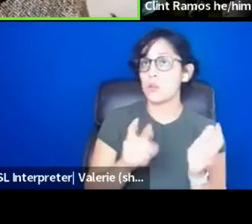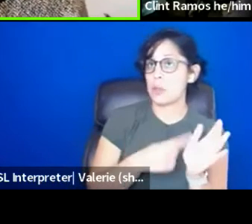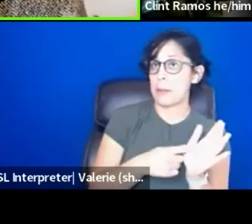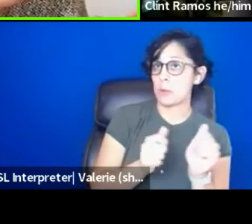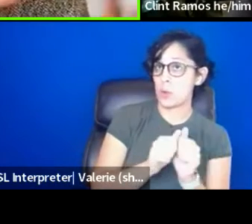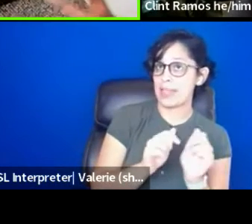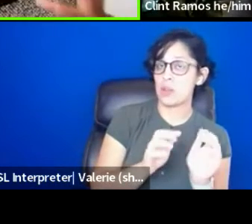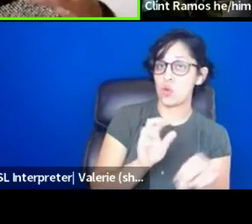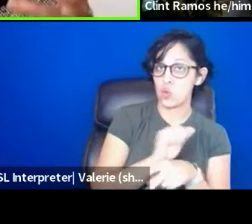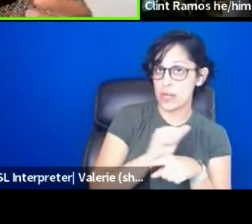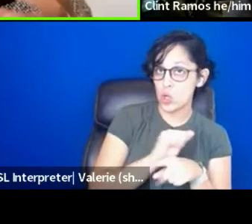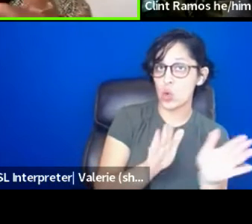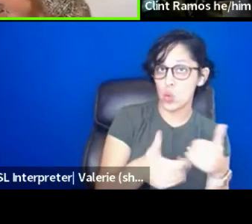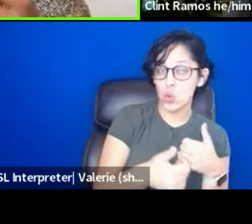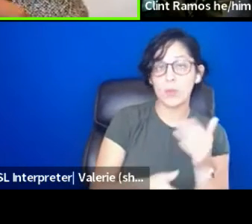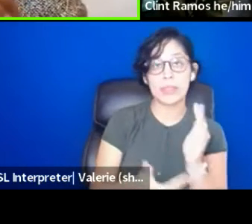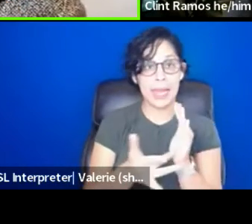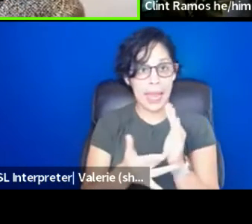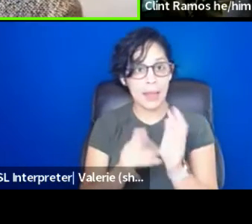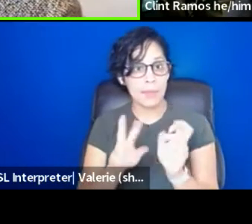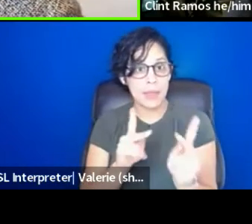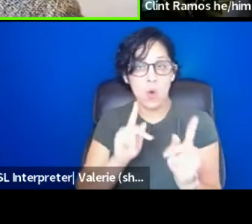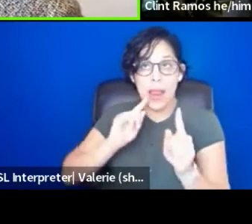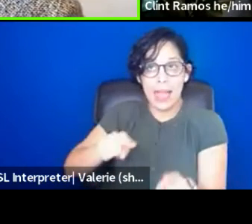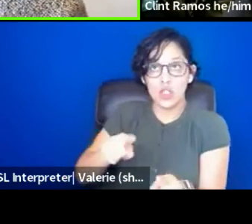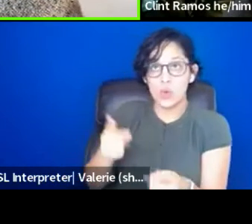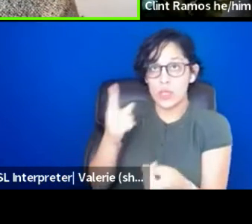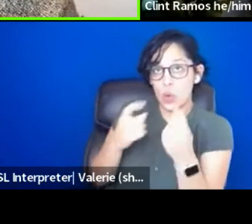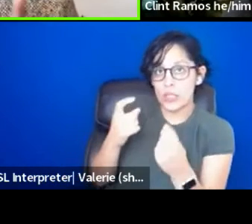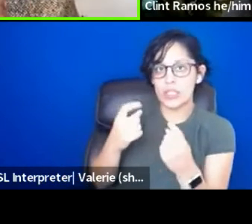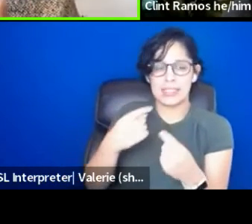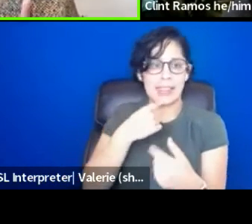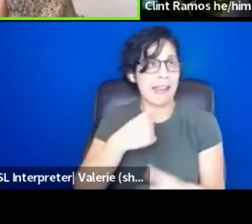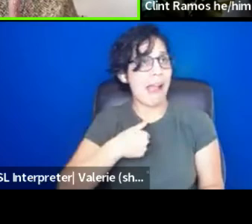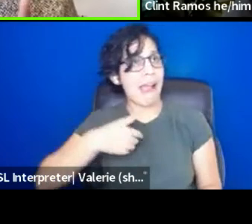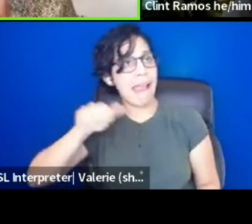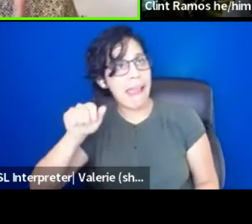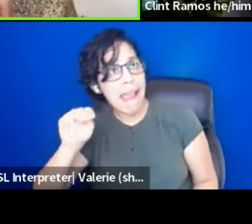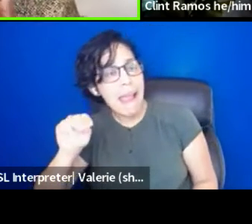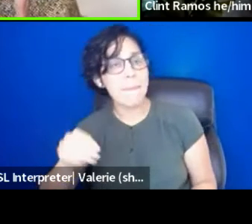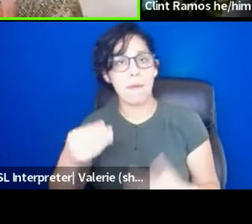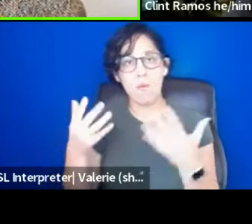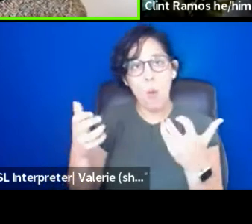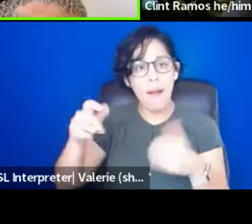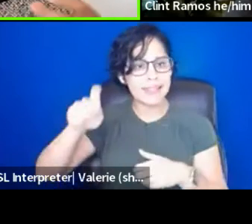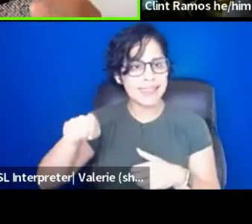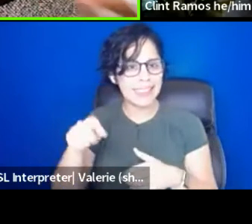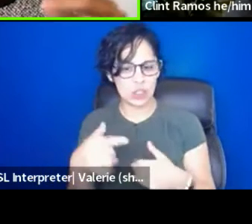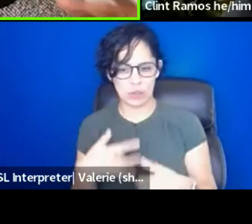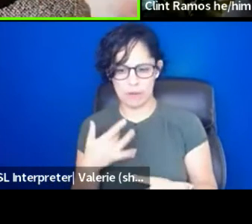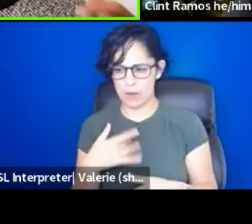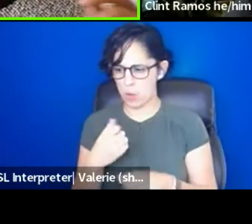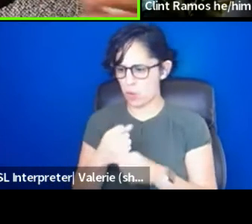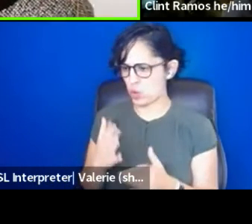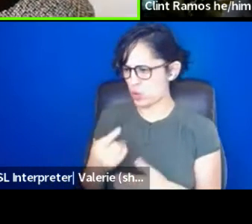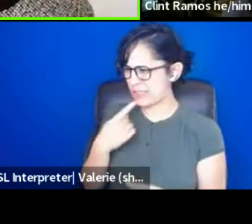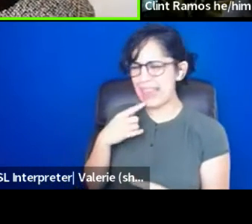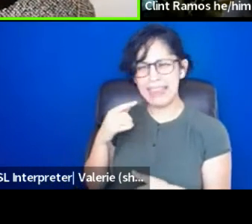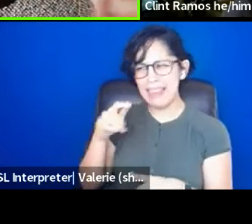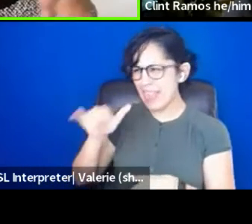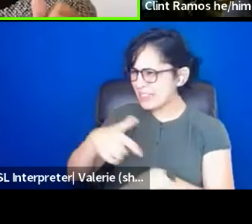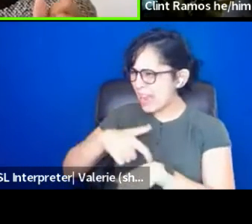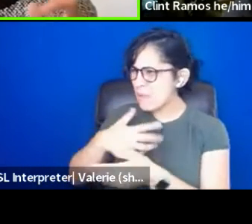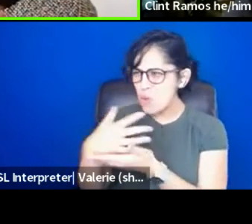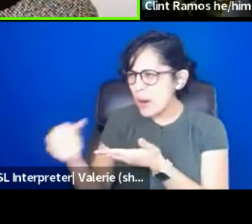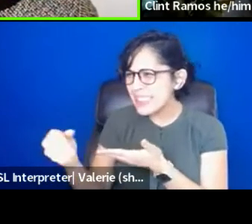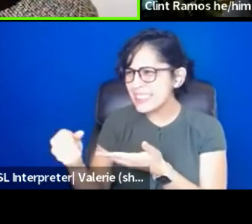with everyone answering these questions. I am, I want, I need, I feel, and you sometimes feel, you know, producers or people being like, that's a waste of time.